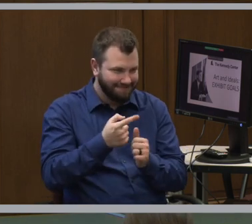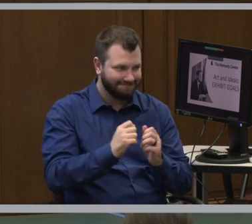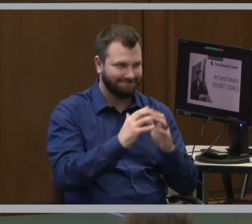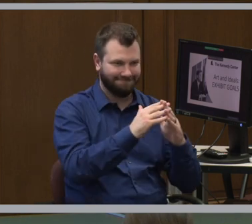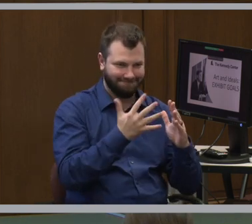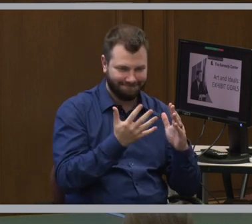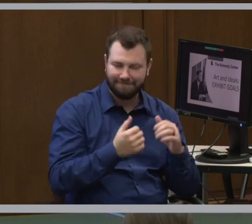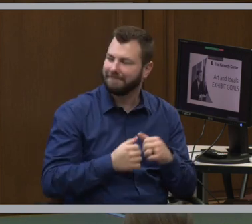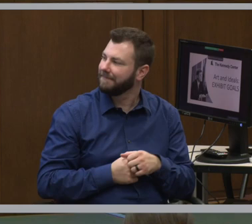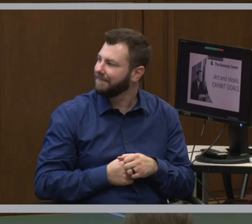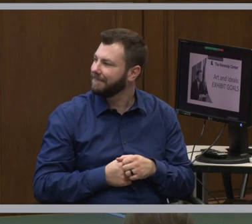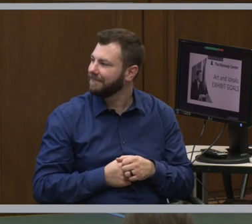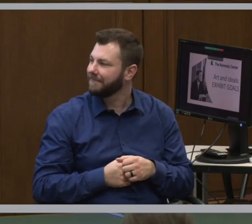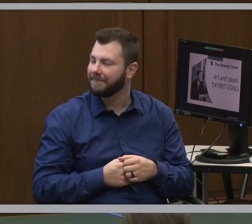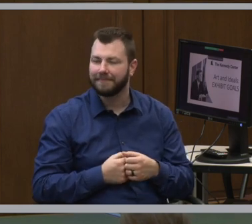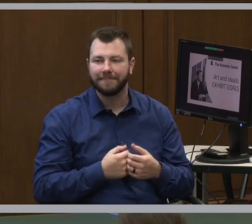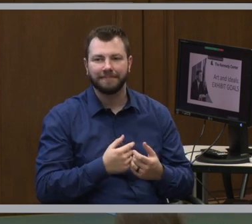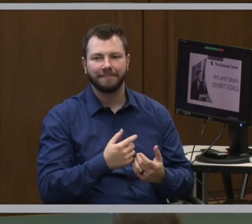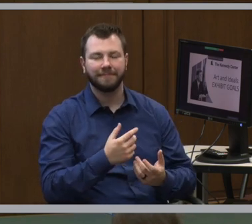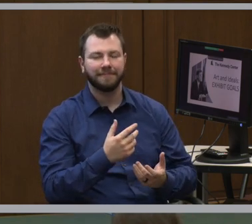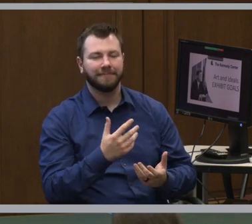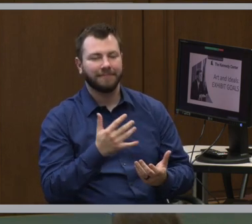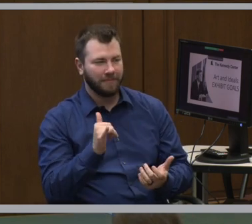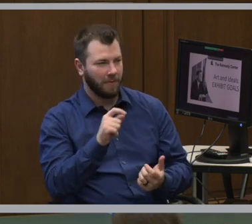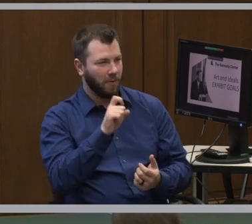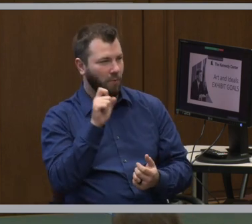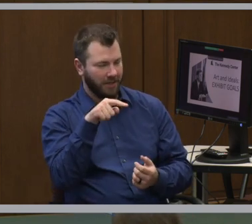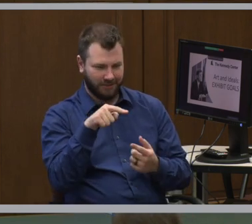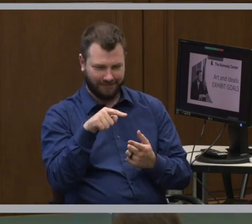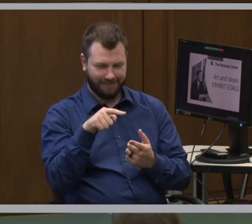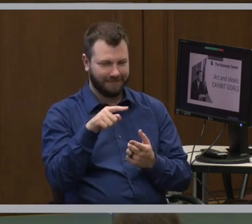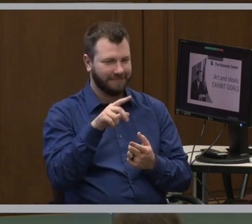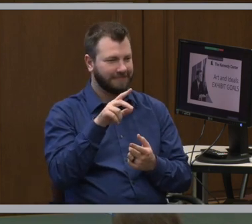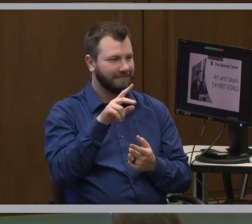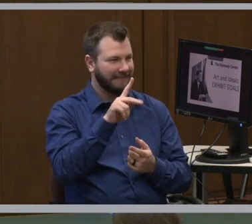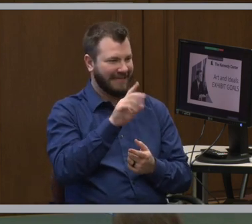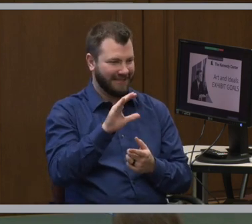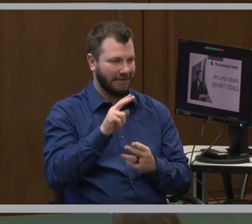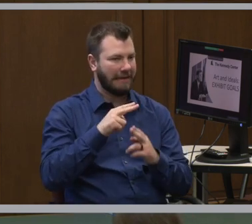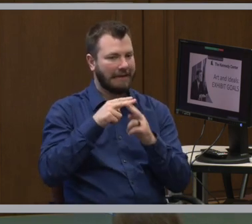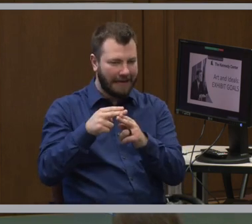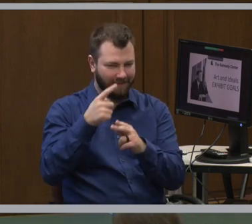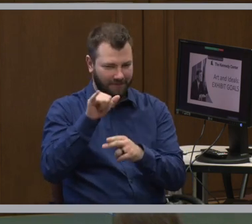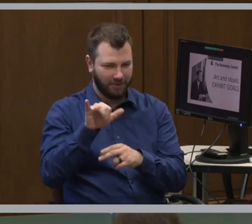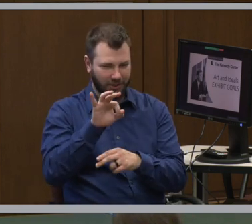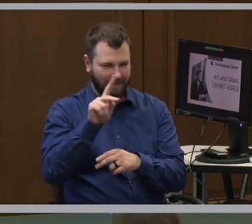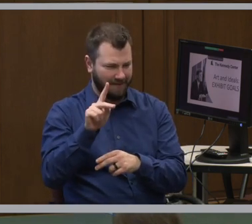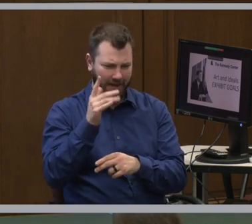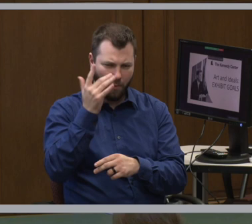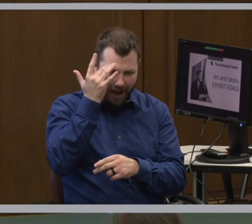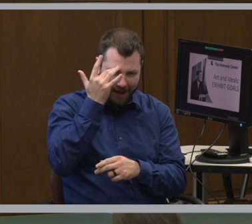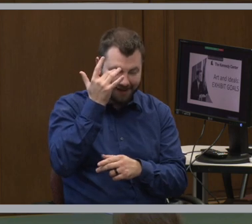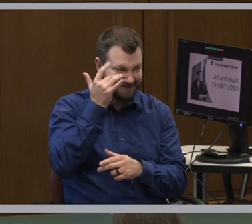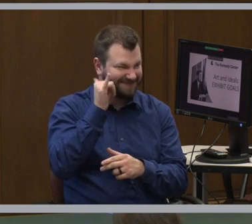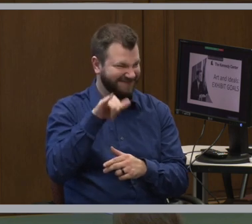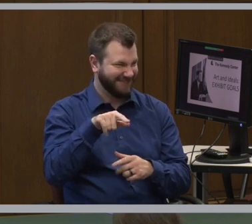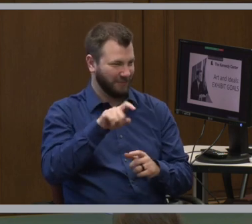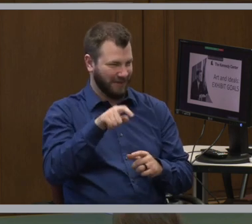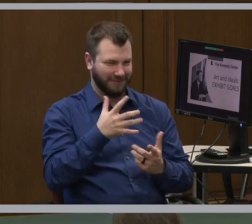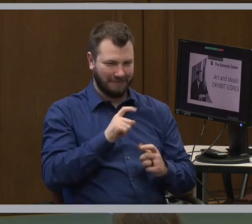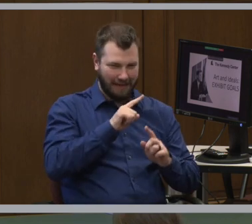So we wanted to be able to answer the question, why is the Kennedy Center named for Center JFK? We wanted to